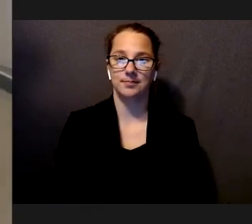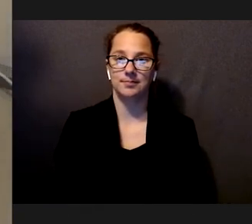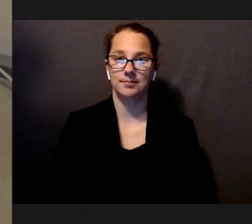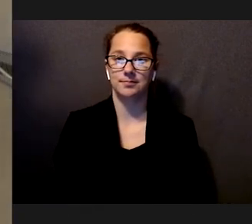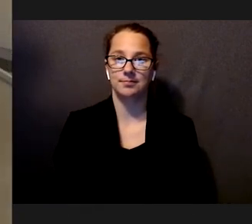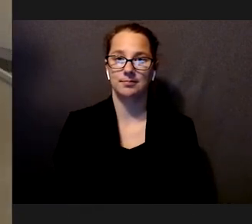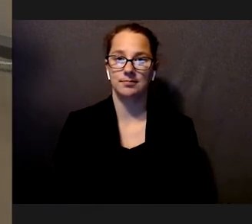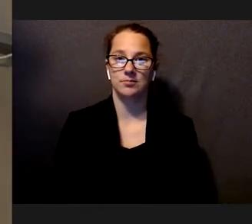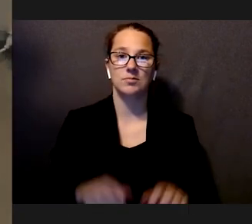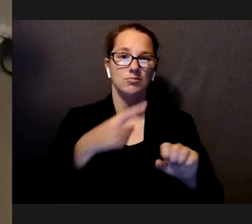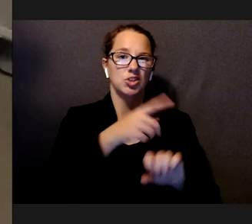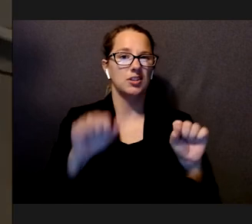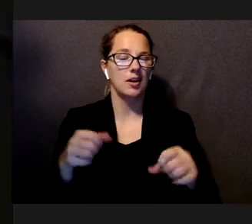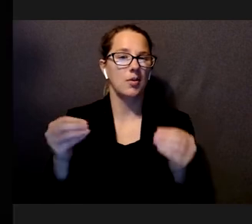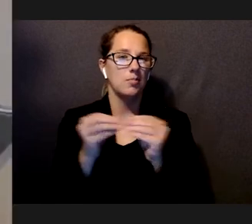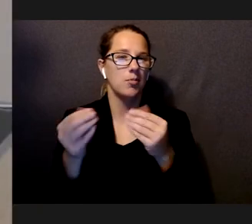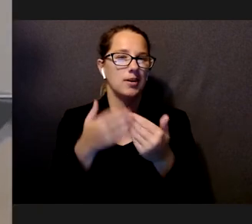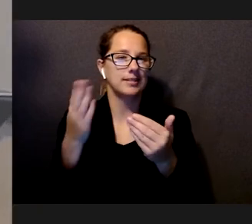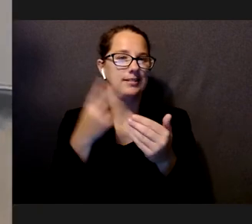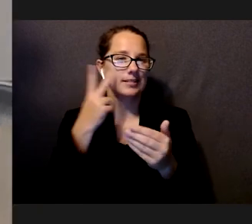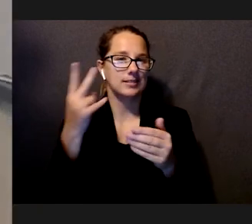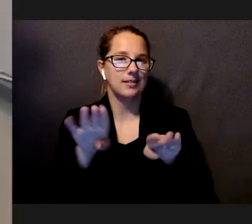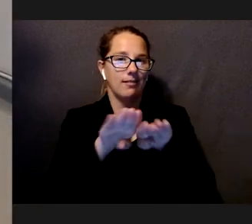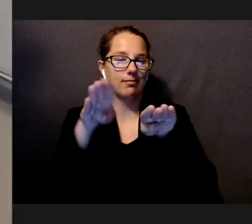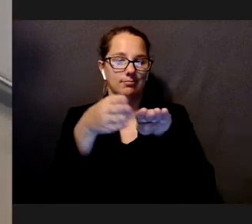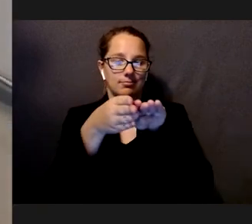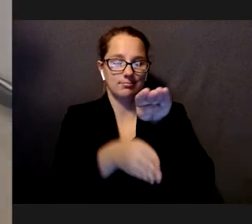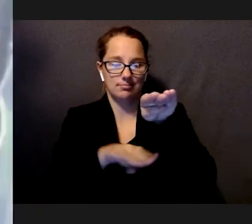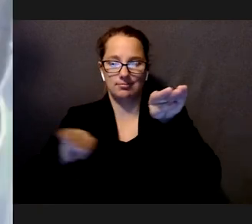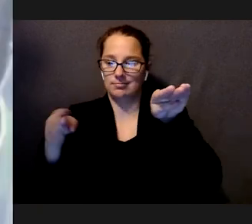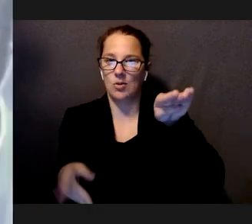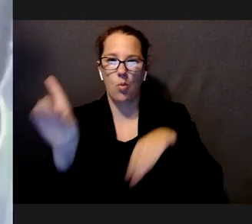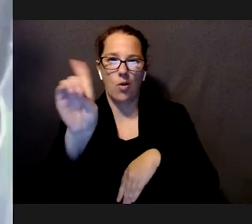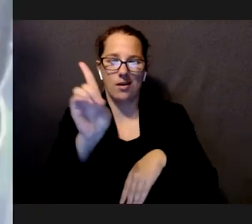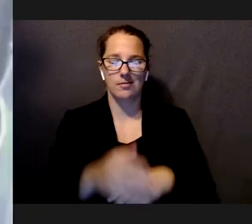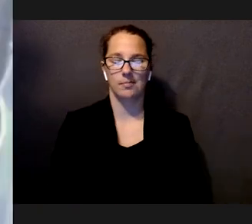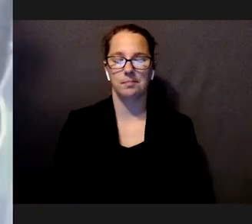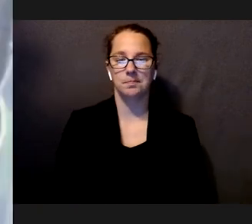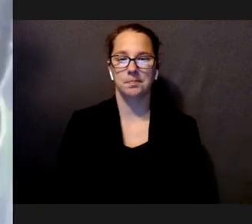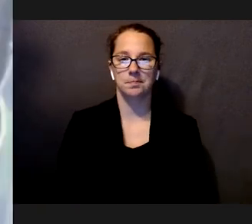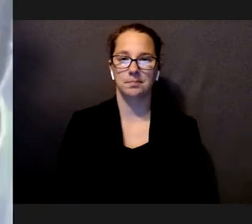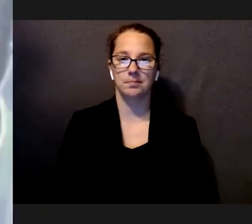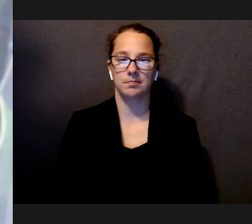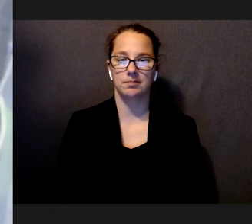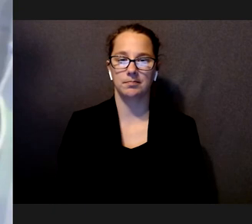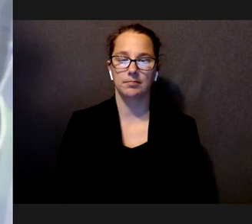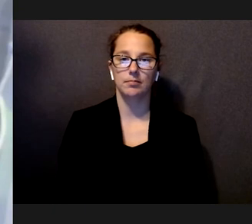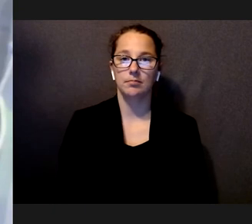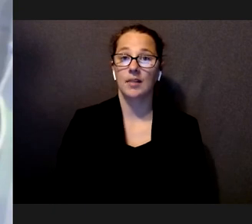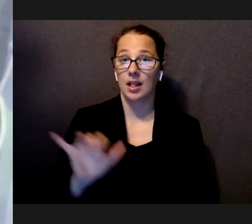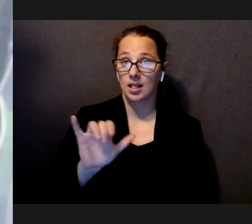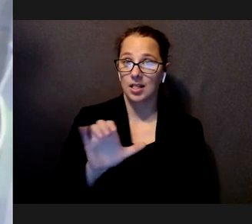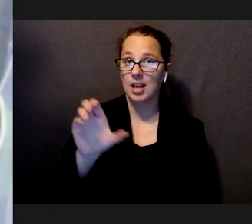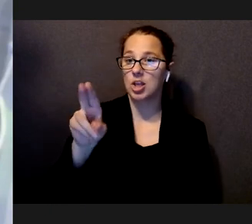see the edges of the stairs. And just like with QC, we experimented with different